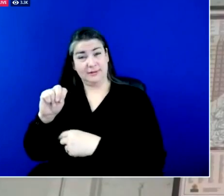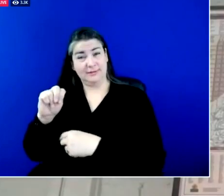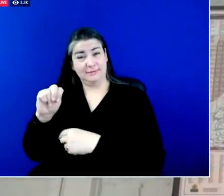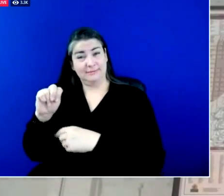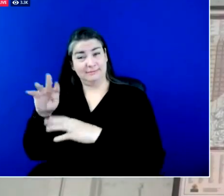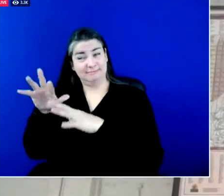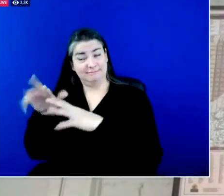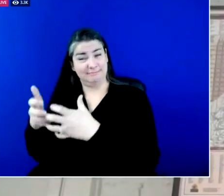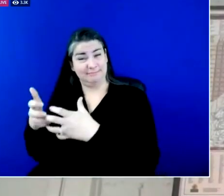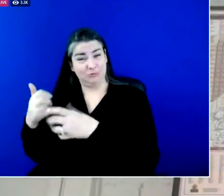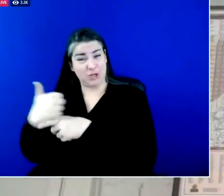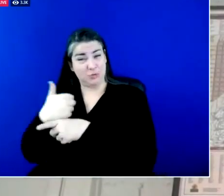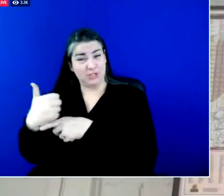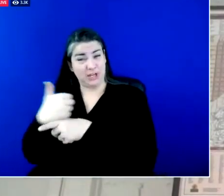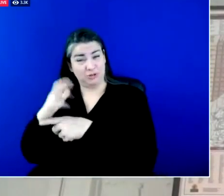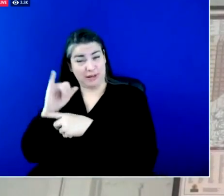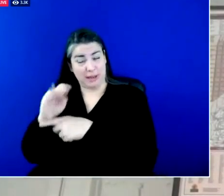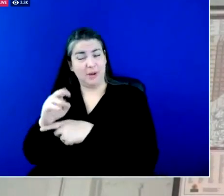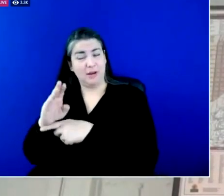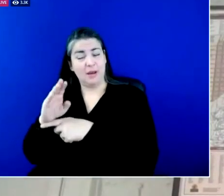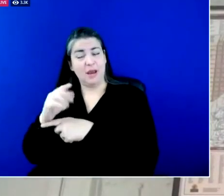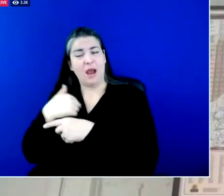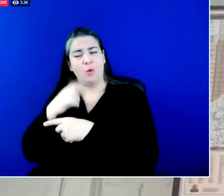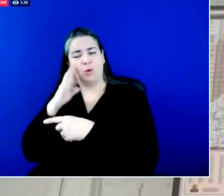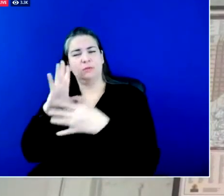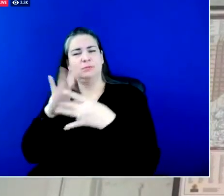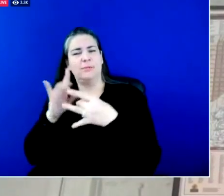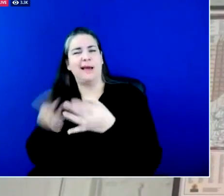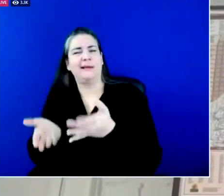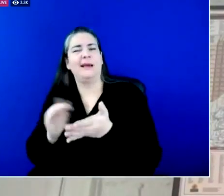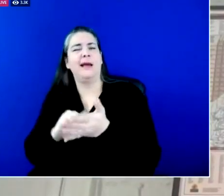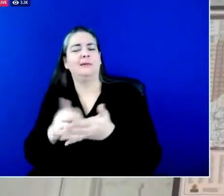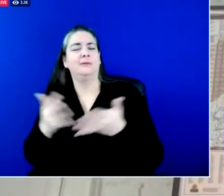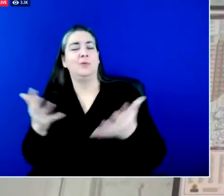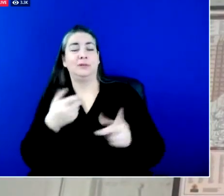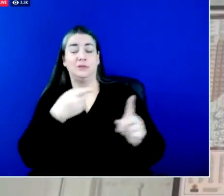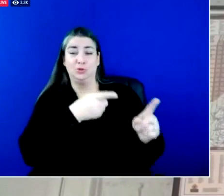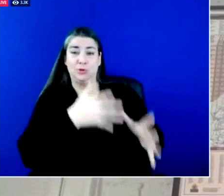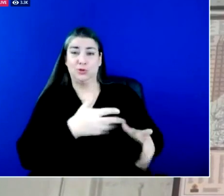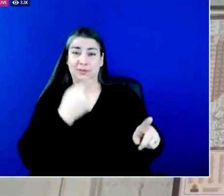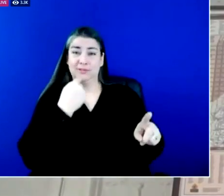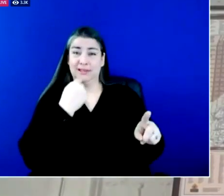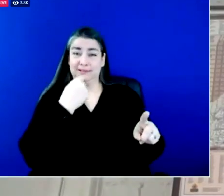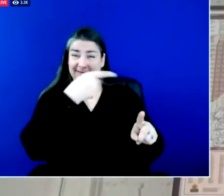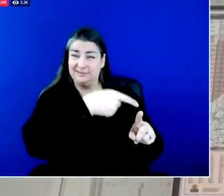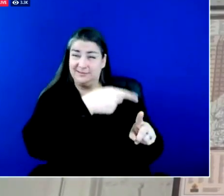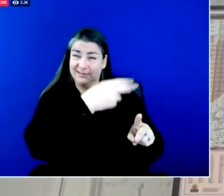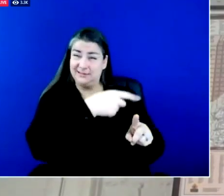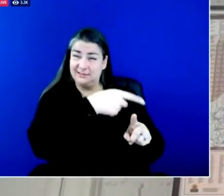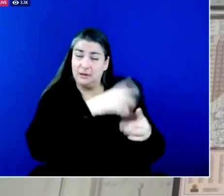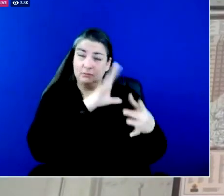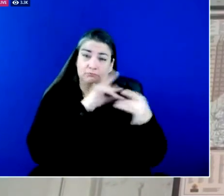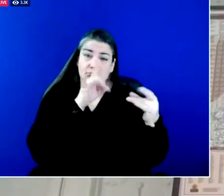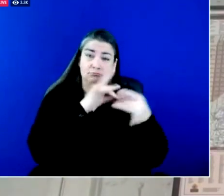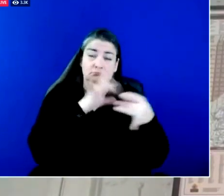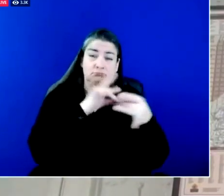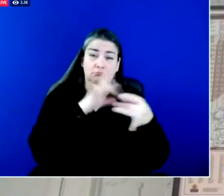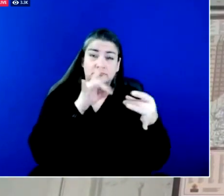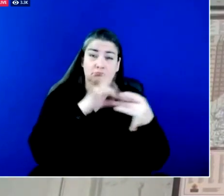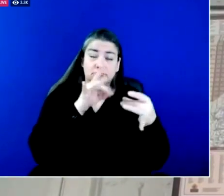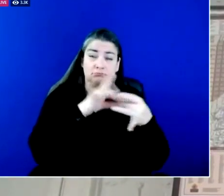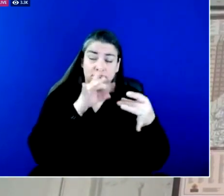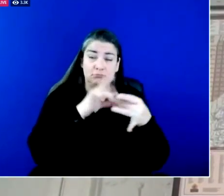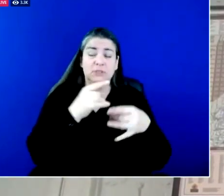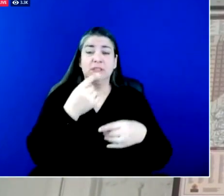what the uh director has said what director Dawson has said from the message from the transportation cabinet is